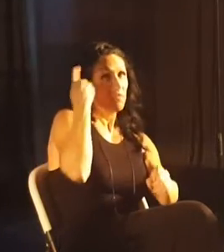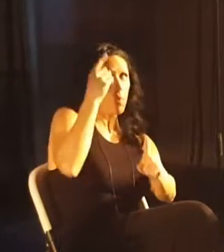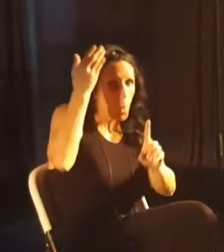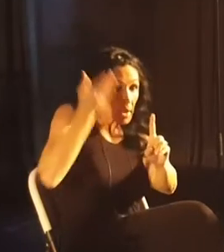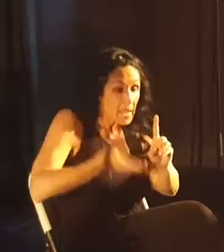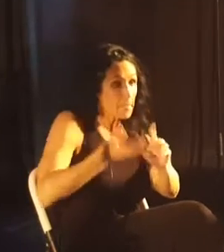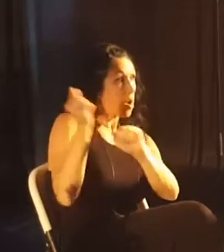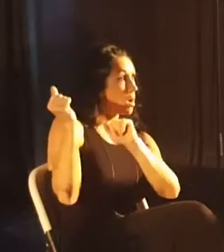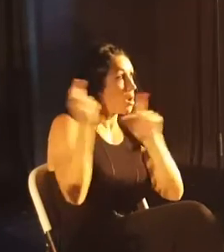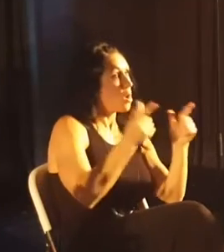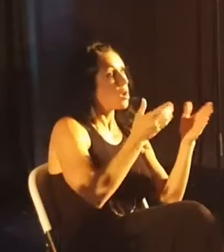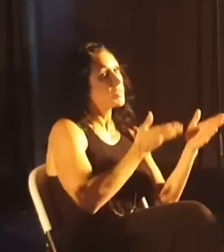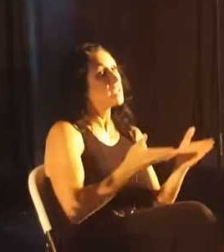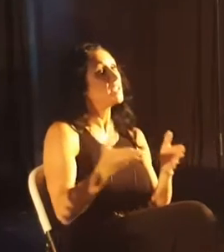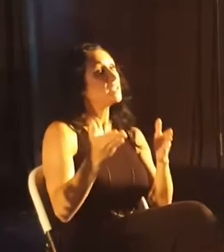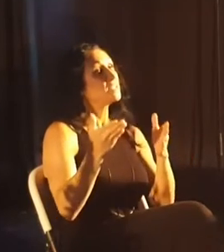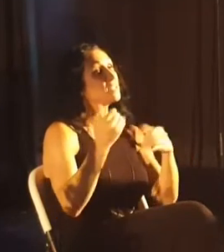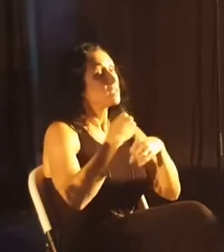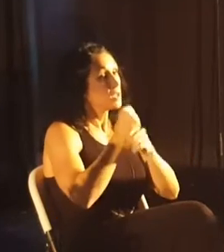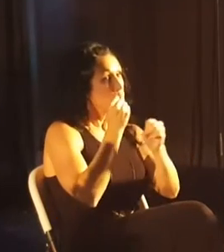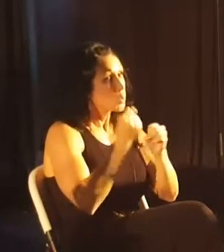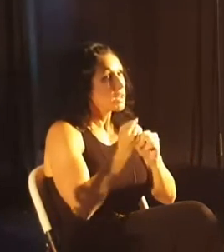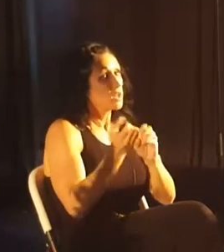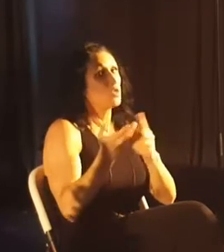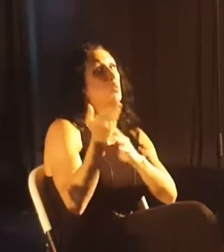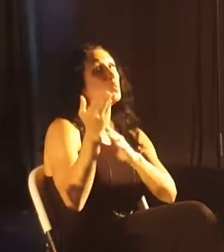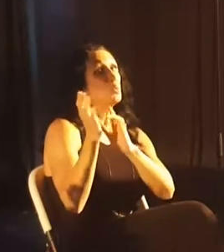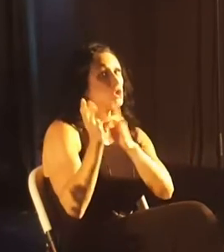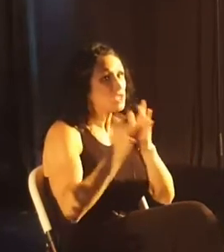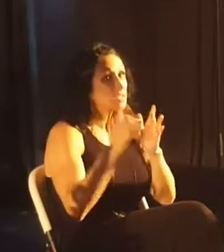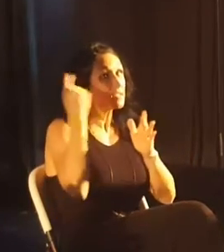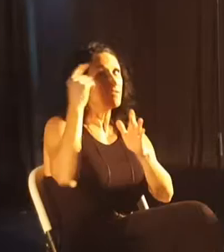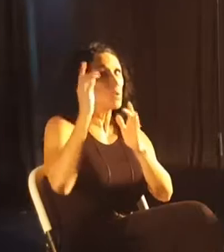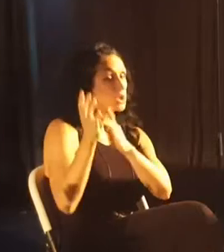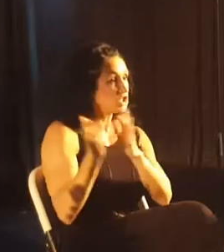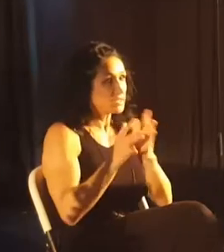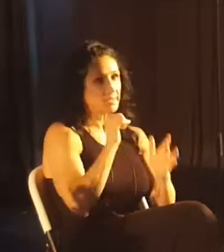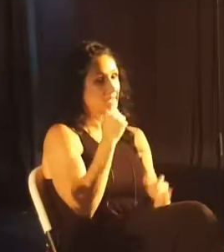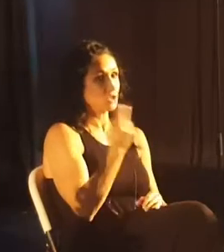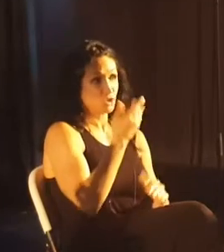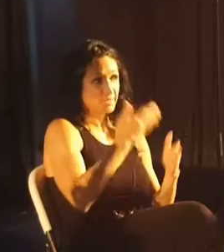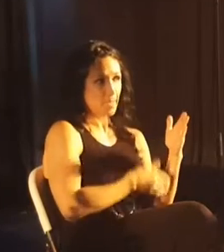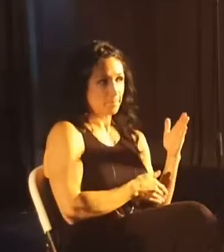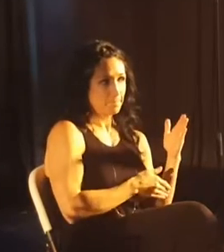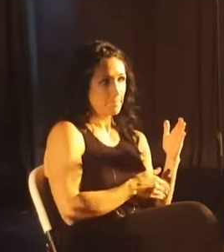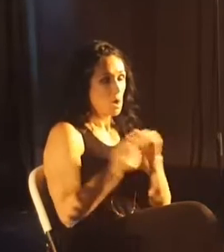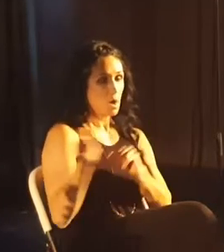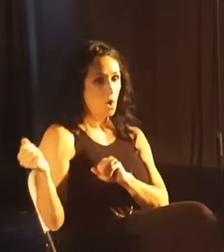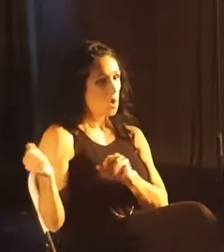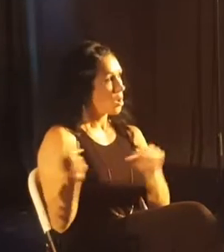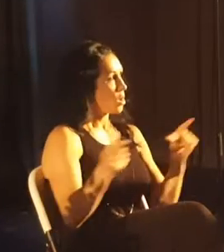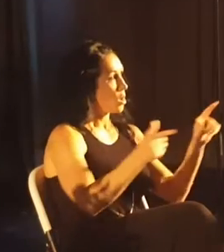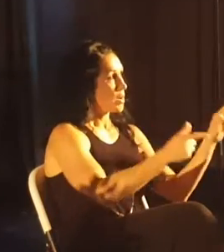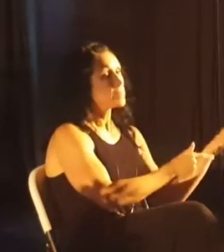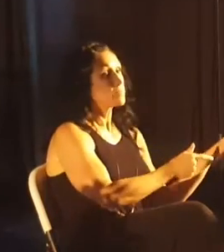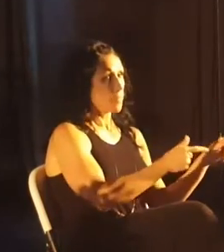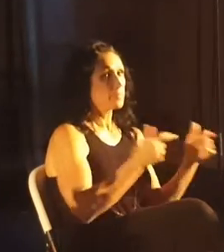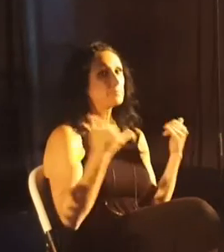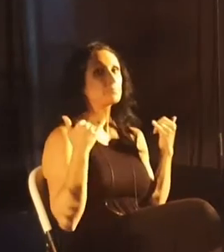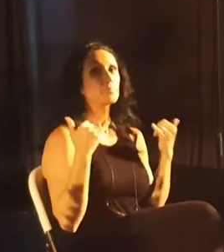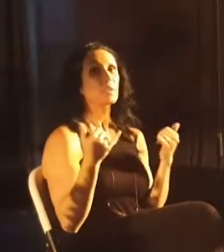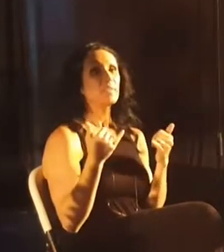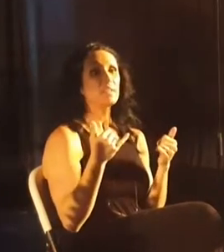him. All things have been created through Jesus and for Jesus. Not just some things, all things. This